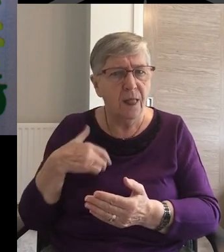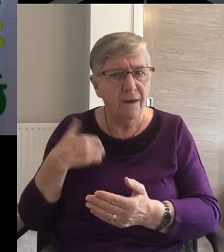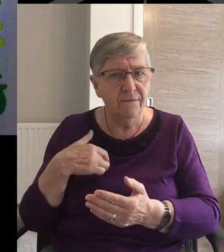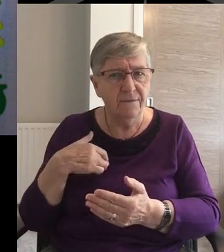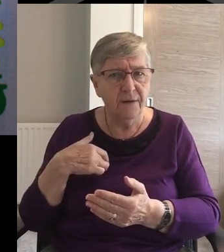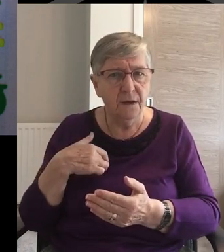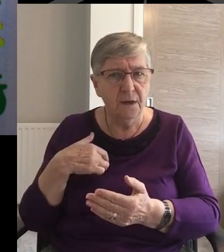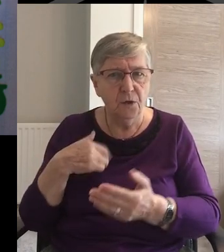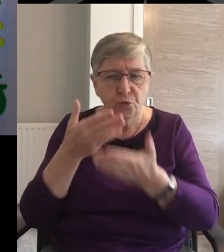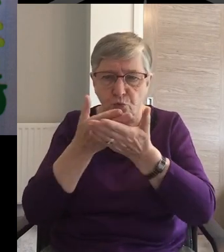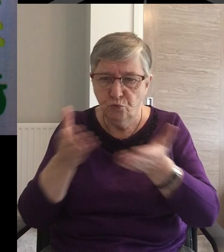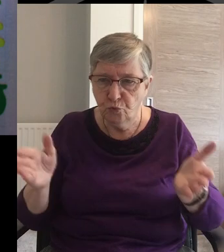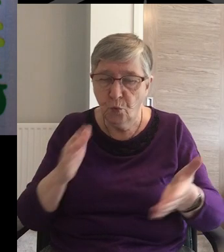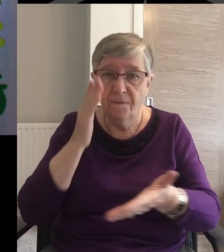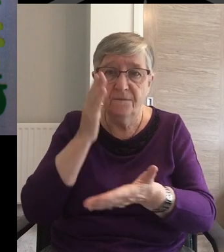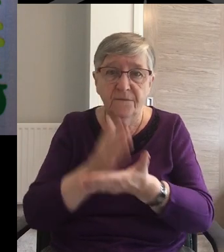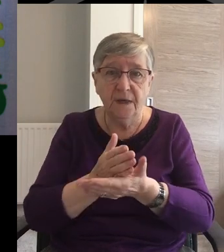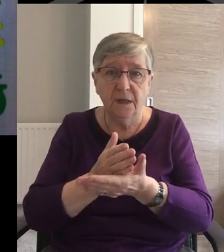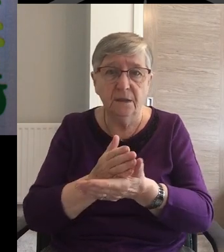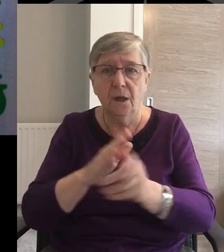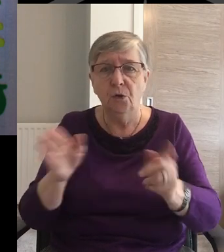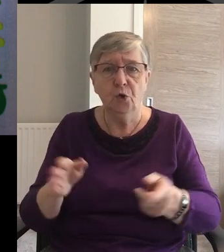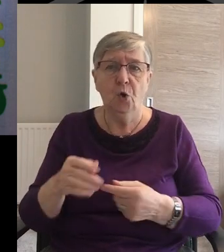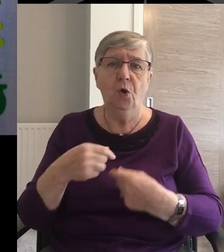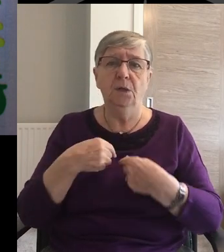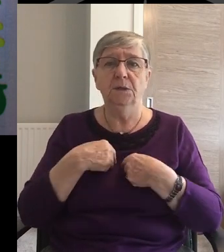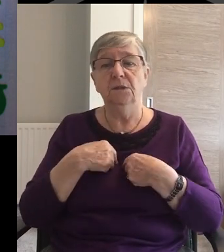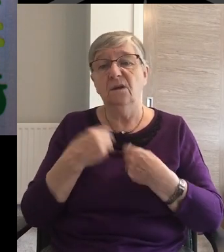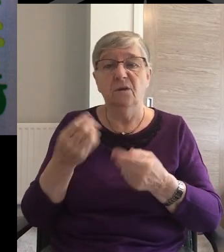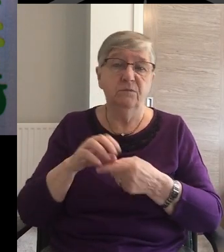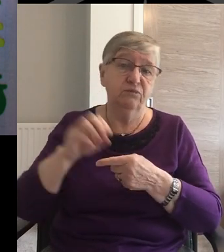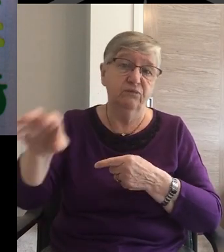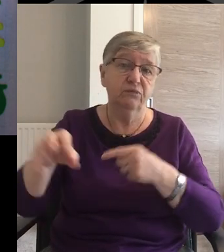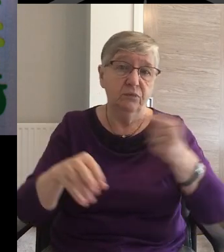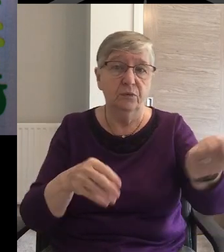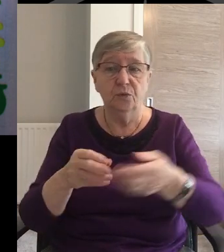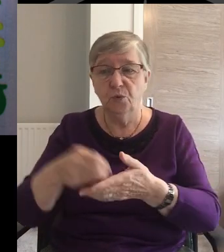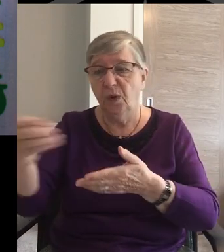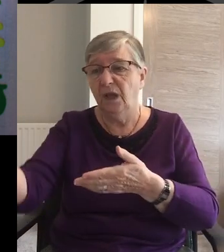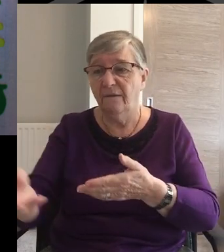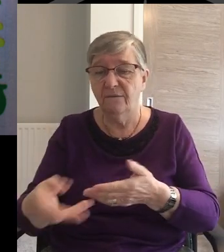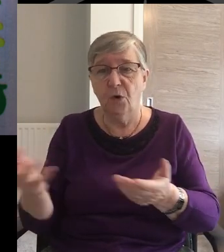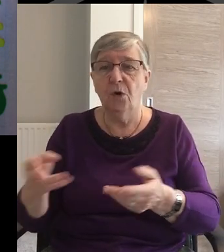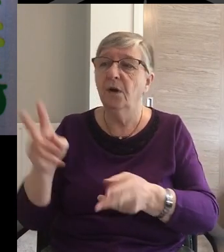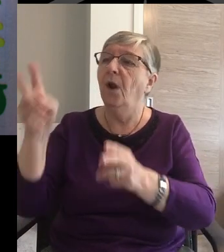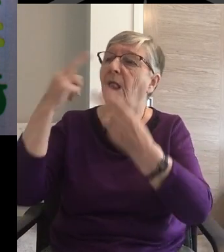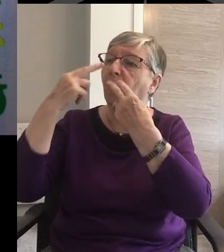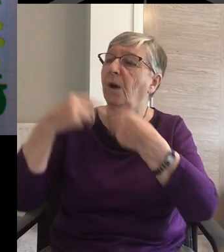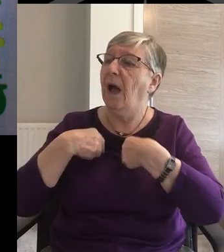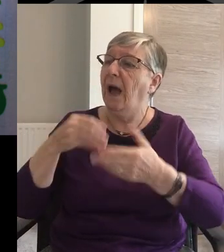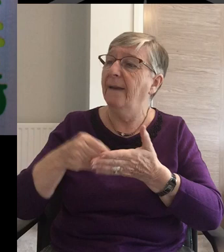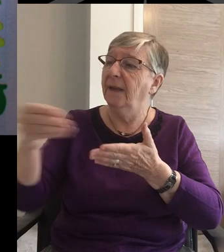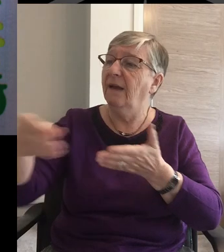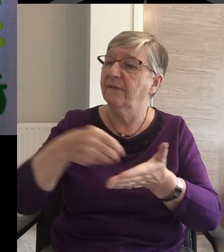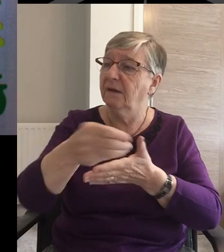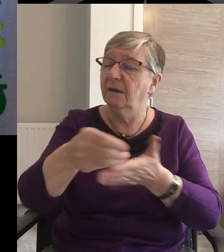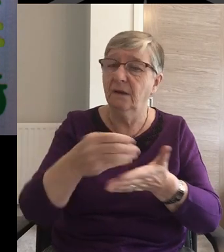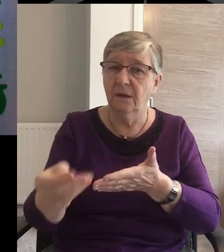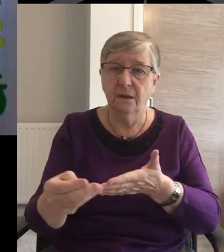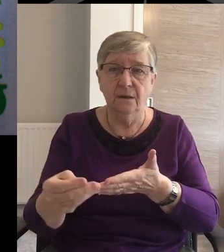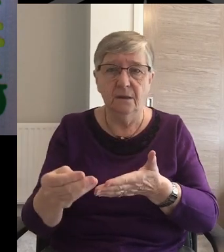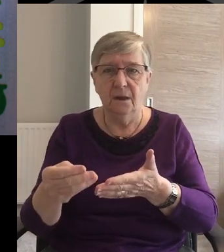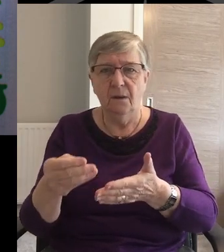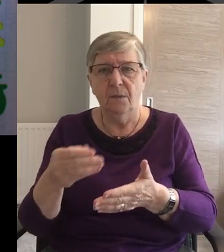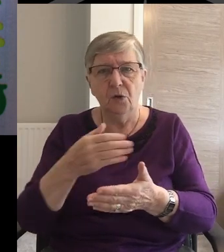Is not a matter Of carrying out Noble deeds With indifference Or for show But out of love And wanting the best